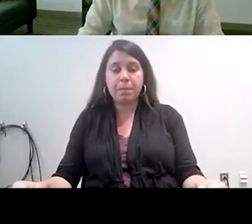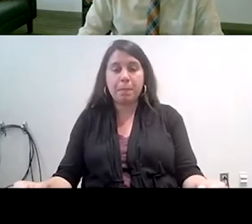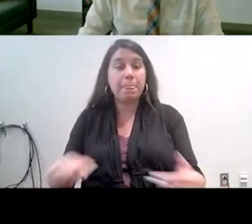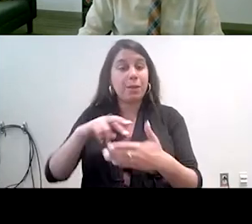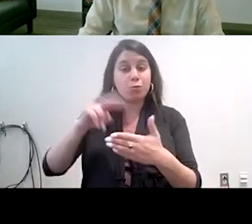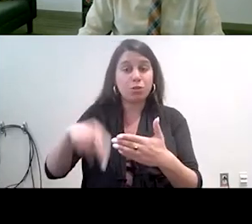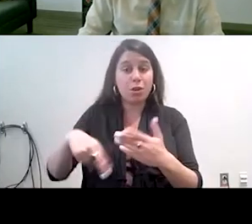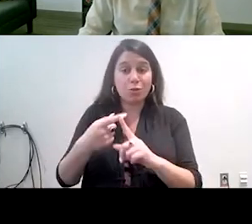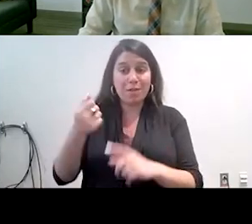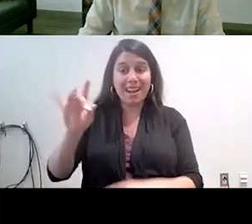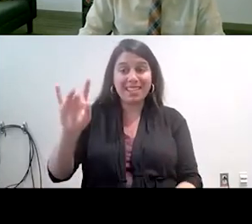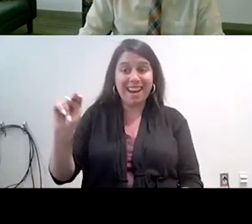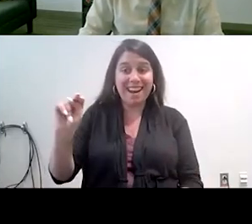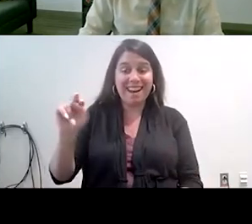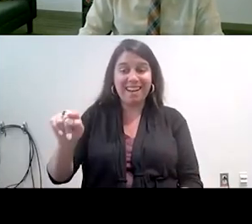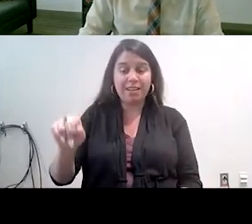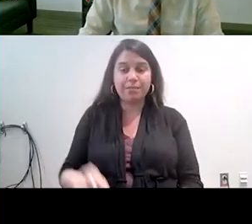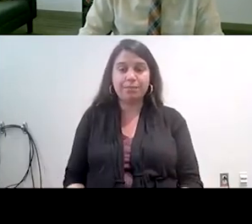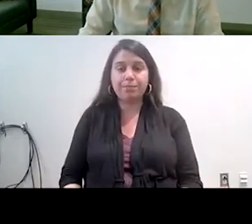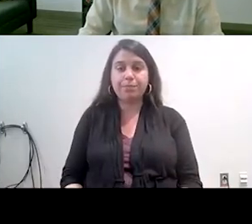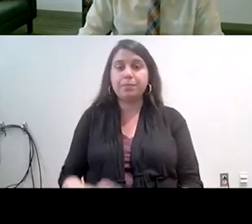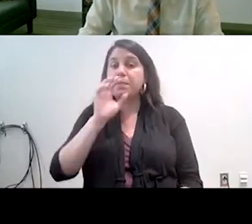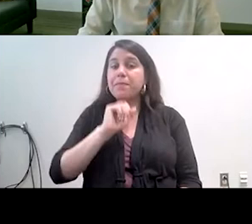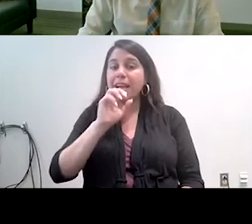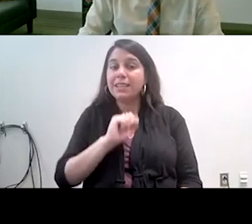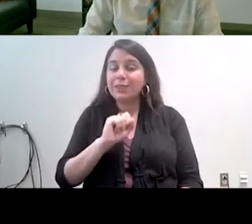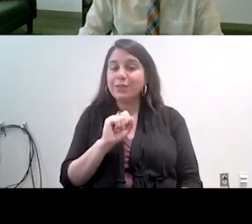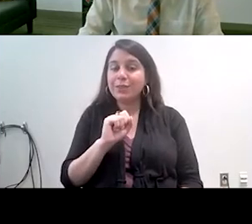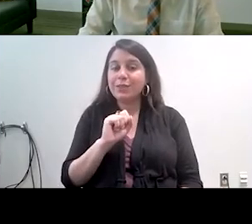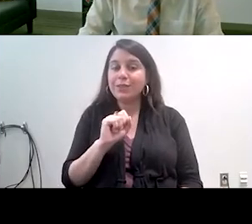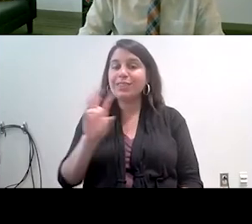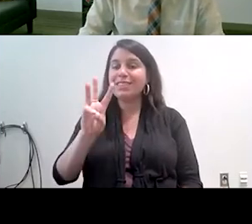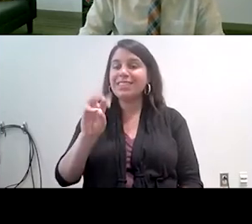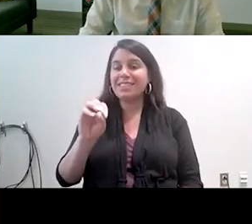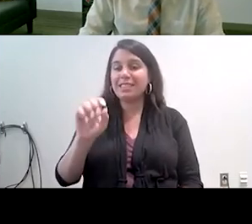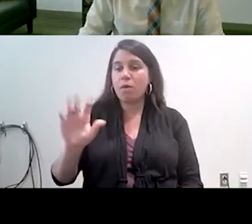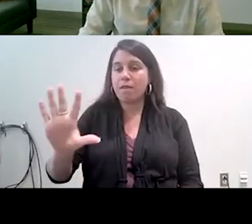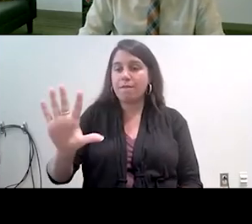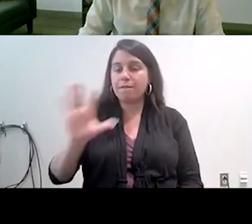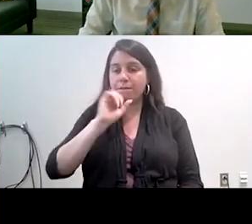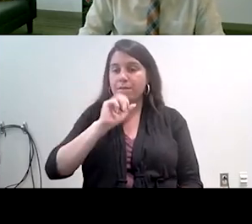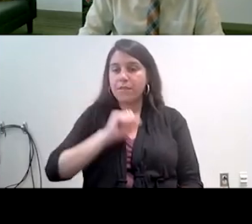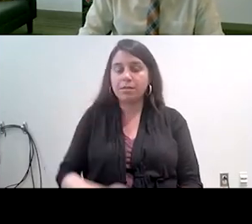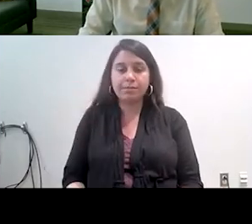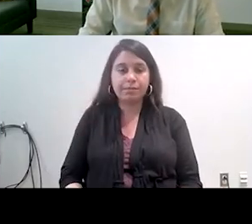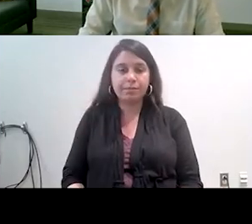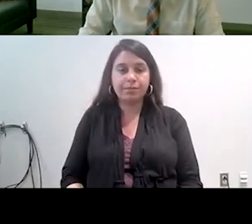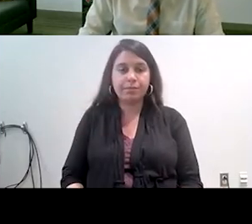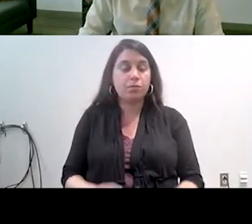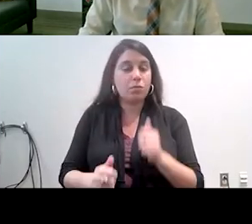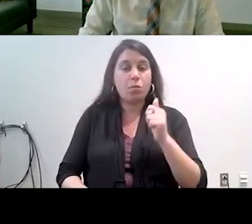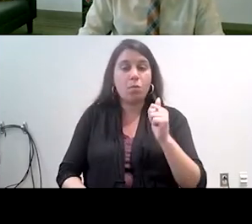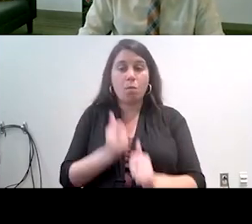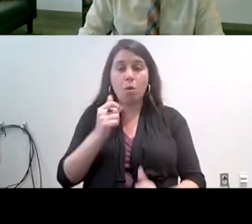results of age they were 16 and a half as you can see the majority of